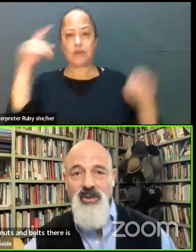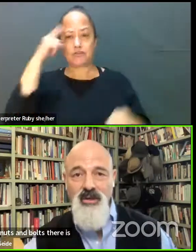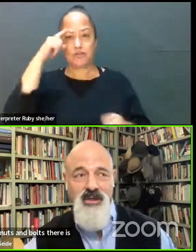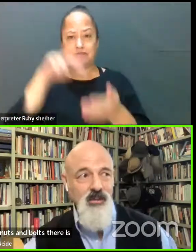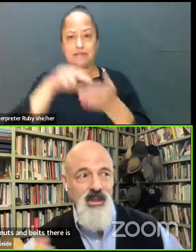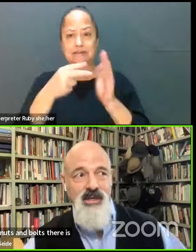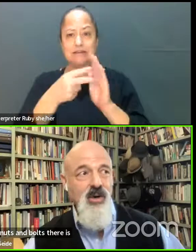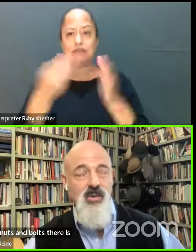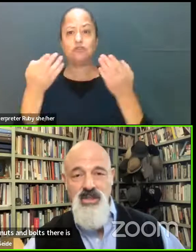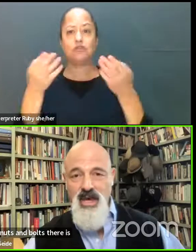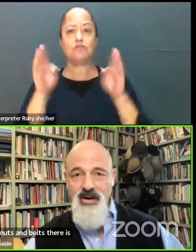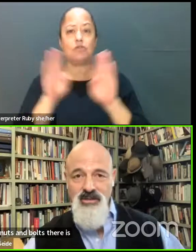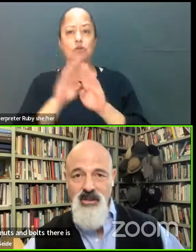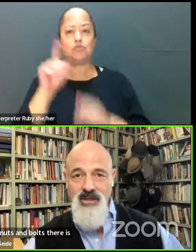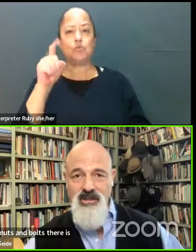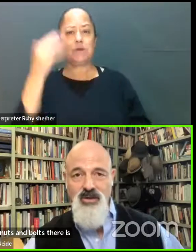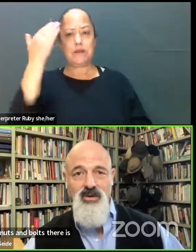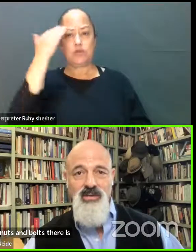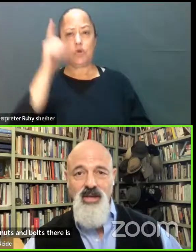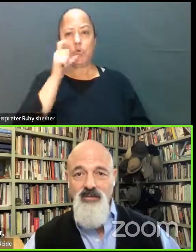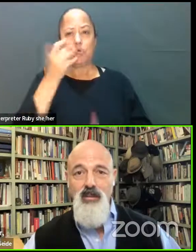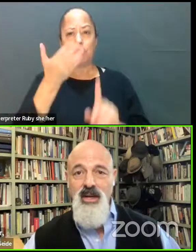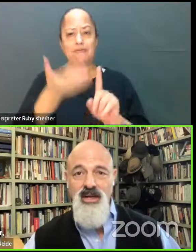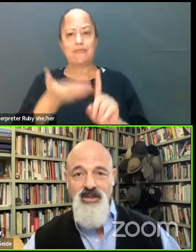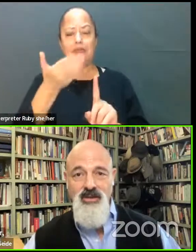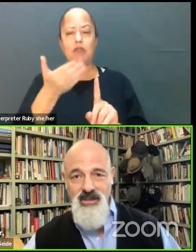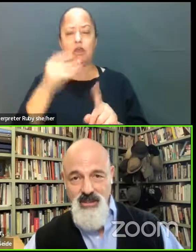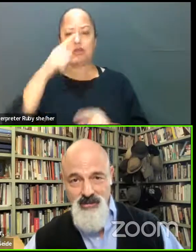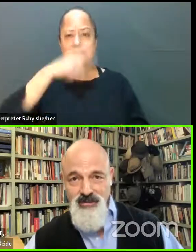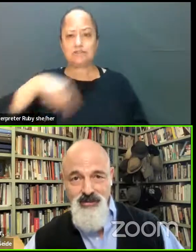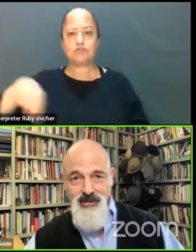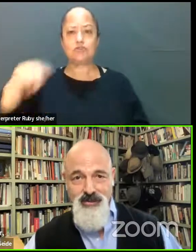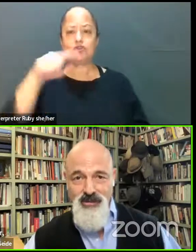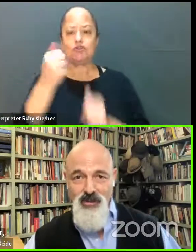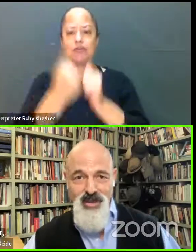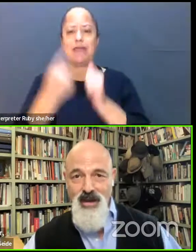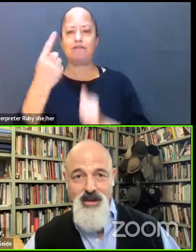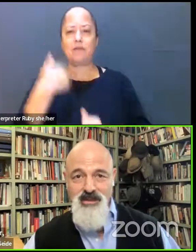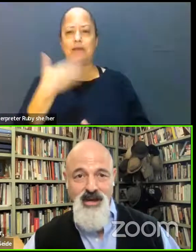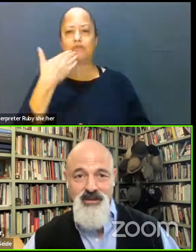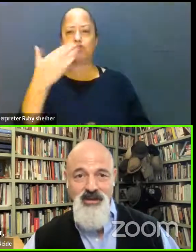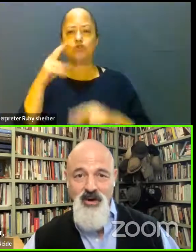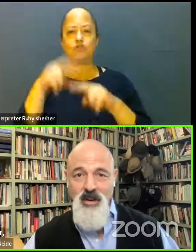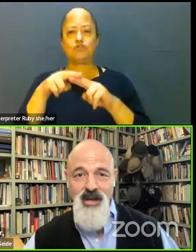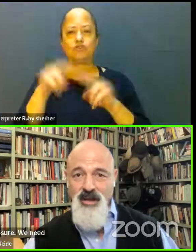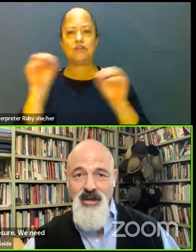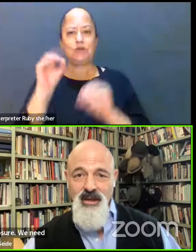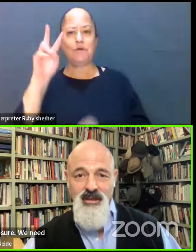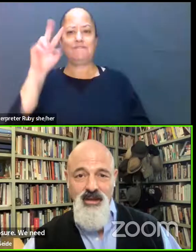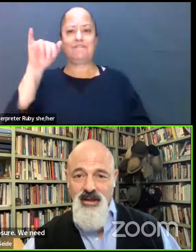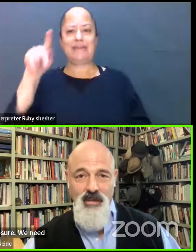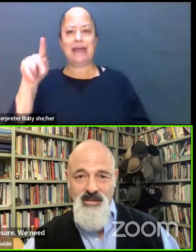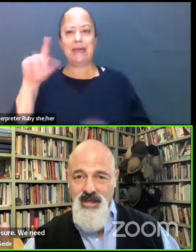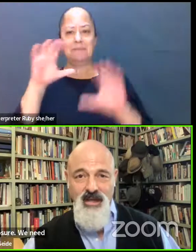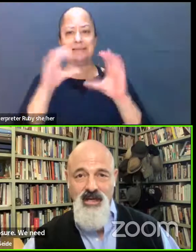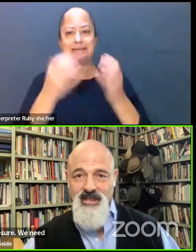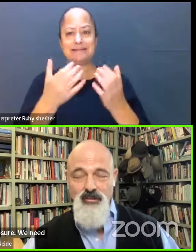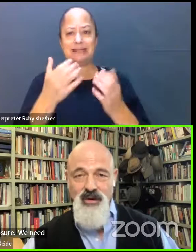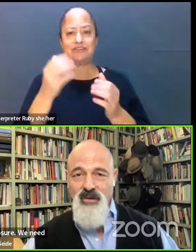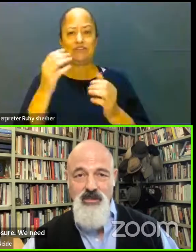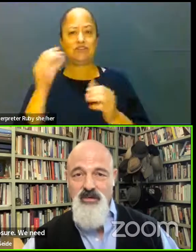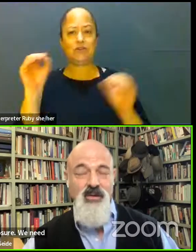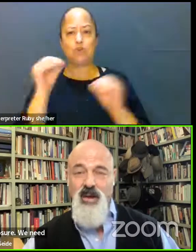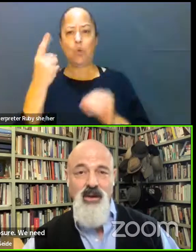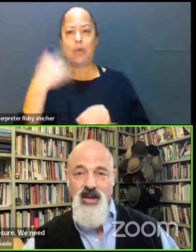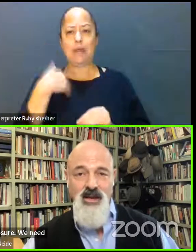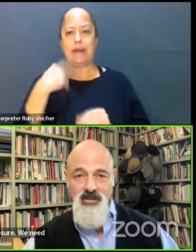a closure. We need to know who's there. So we need a circle so that everybody gets a good seat and there's no VIP section and nobody has any kind